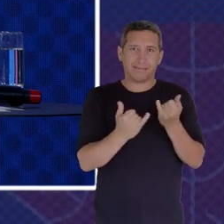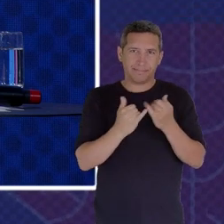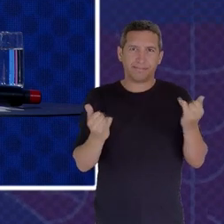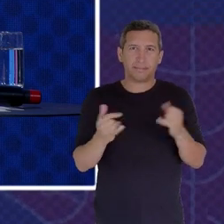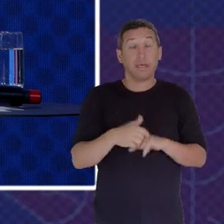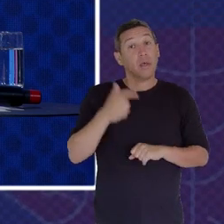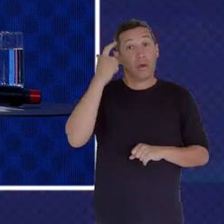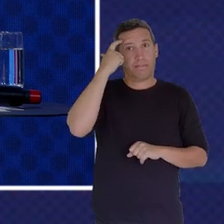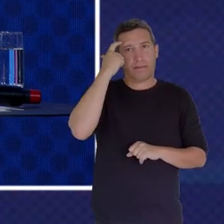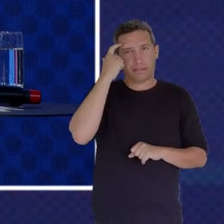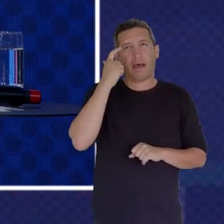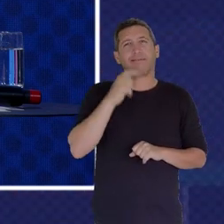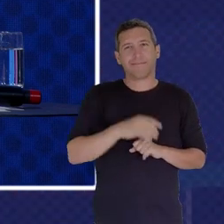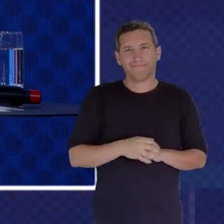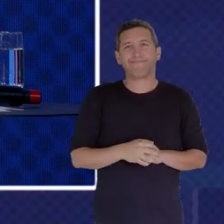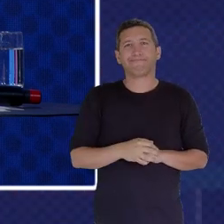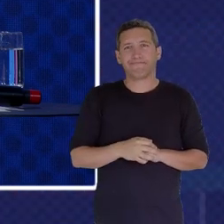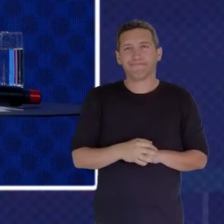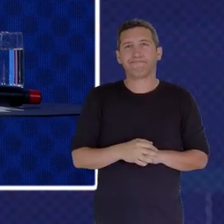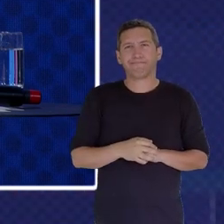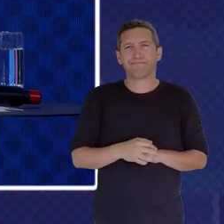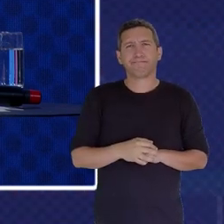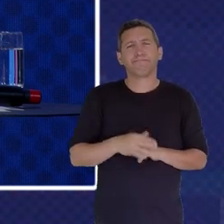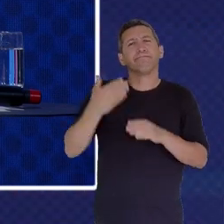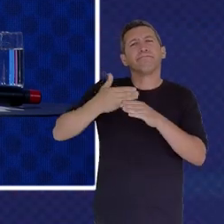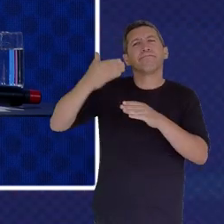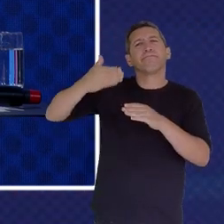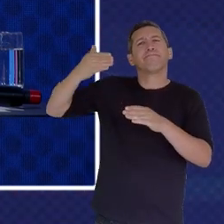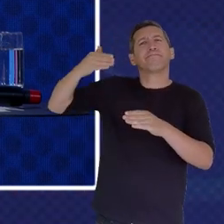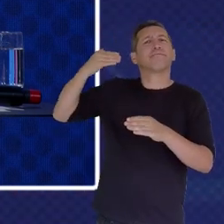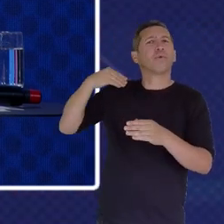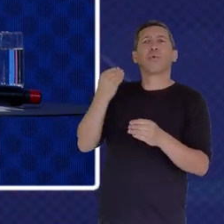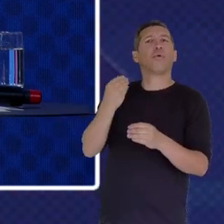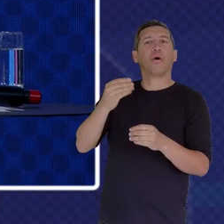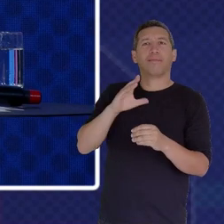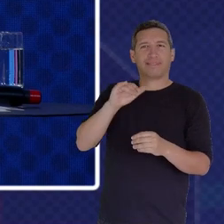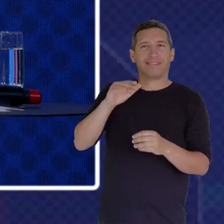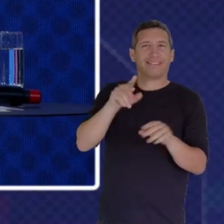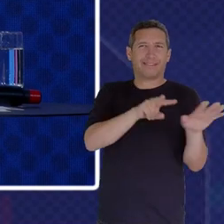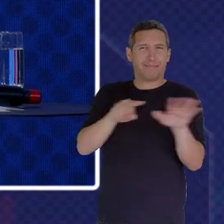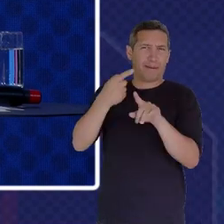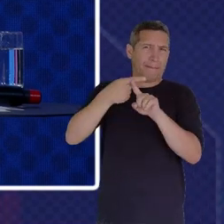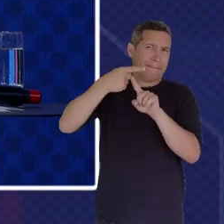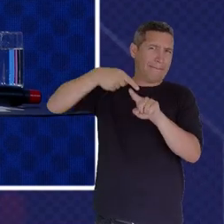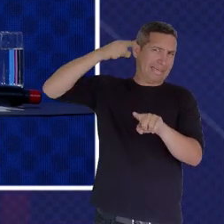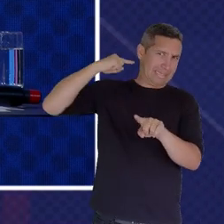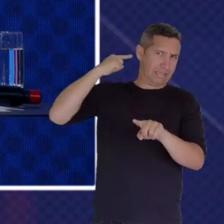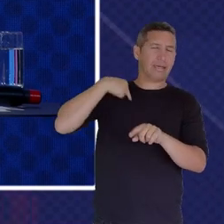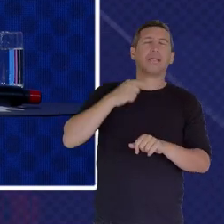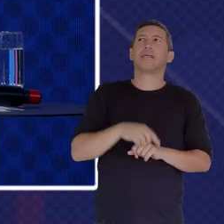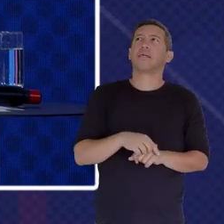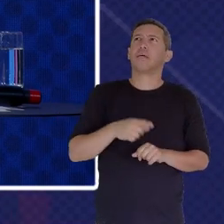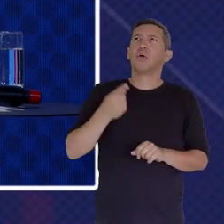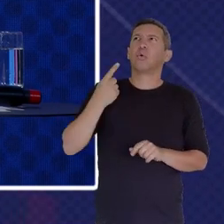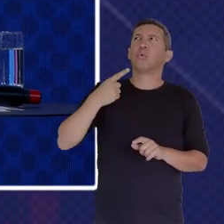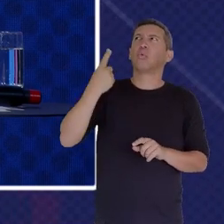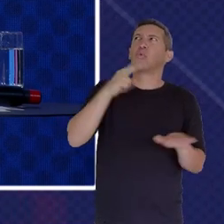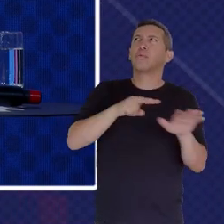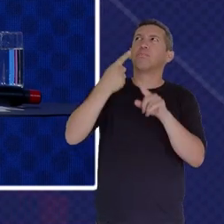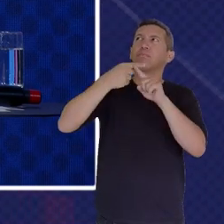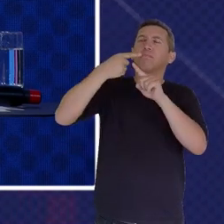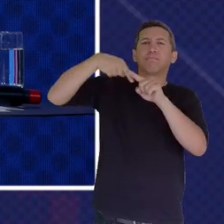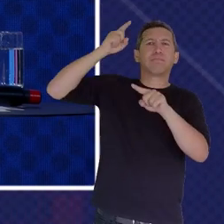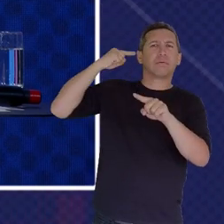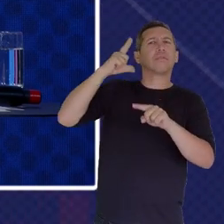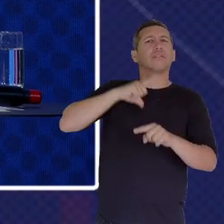About The Early Days Of Science In The Past Week Or So Because Last Week There Was A Result Of